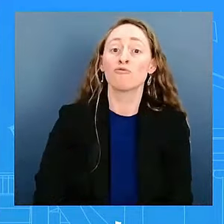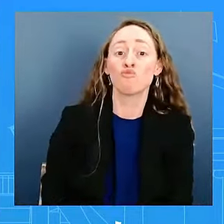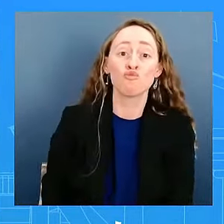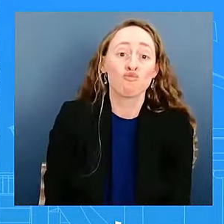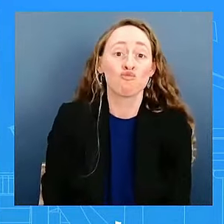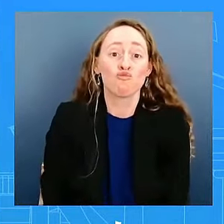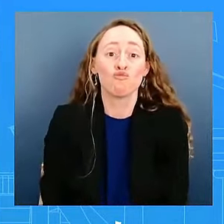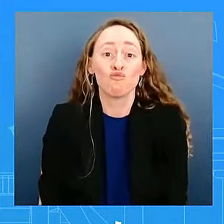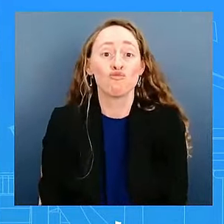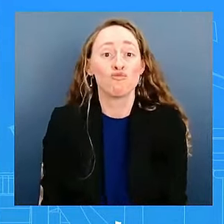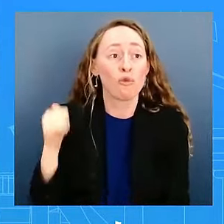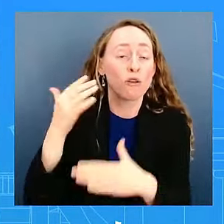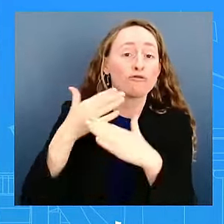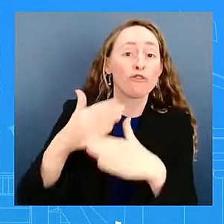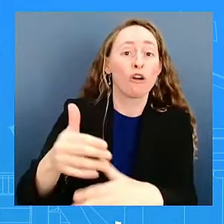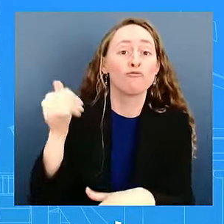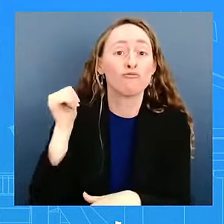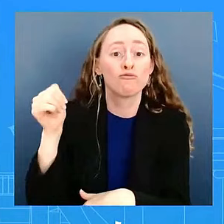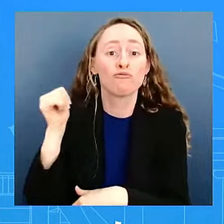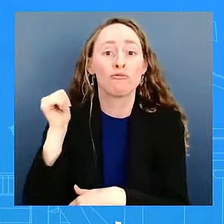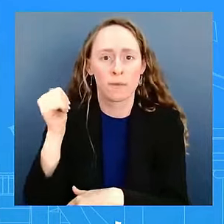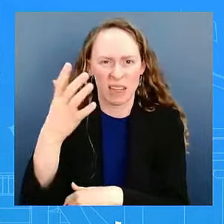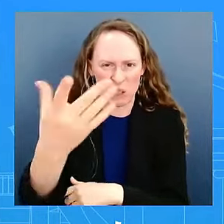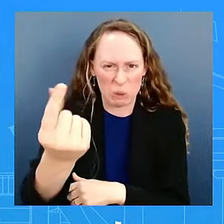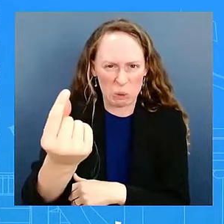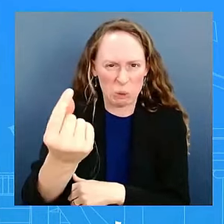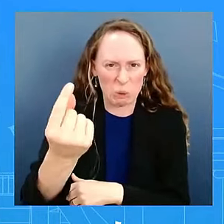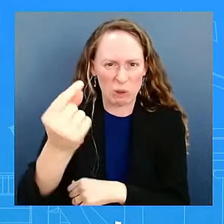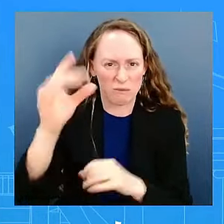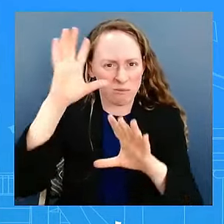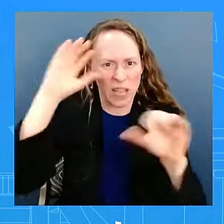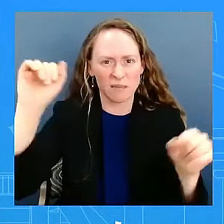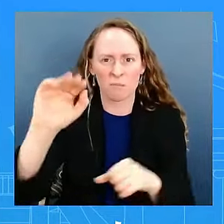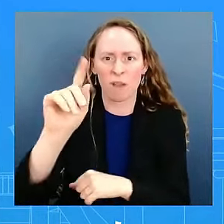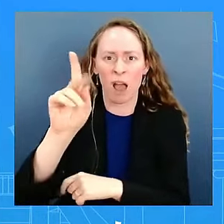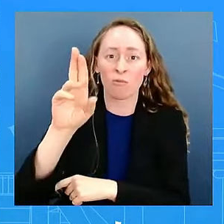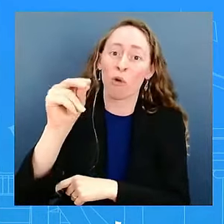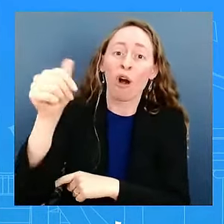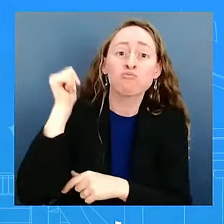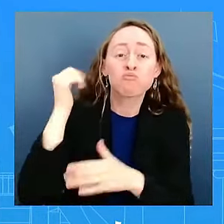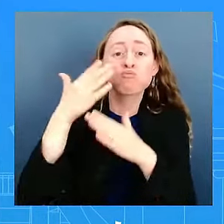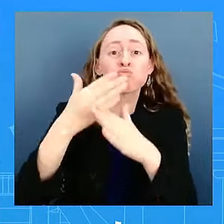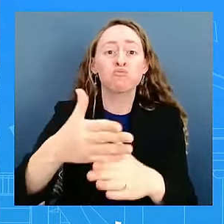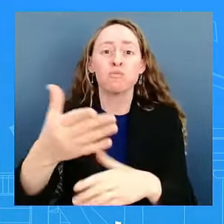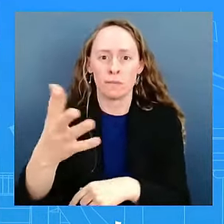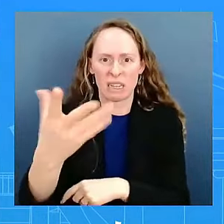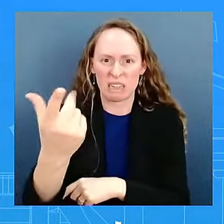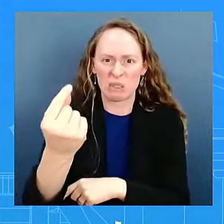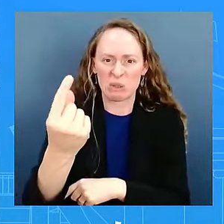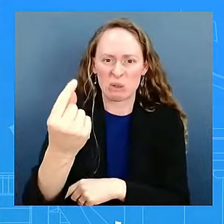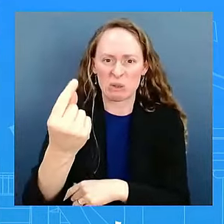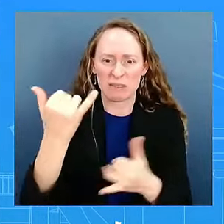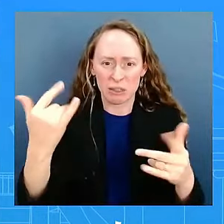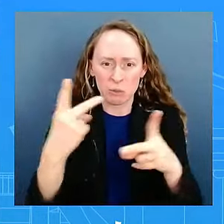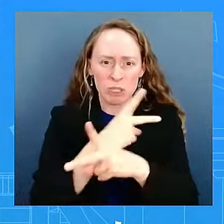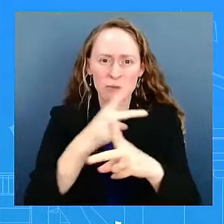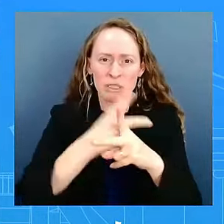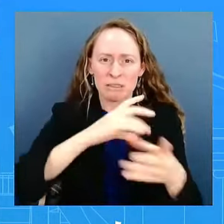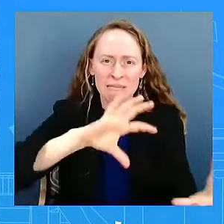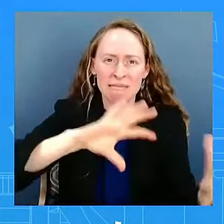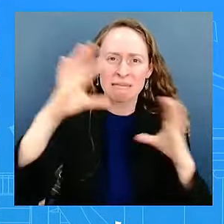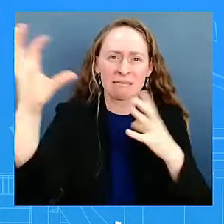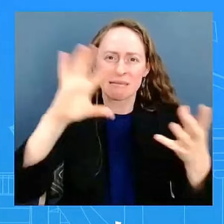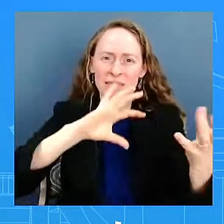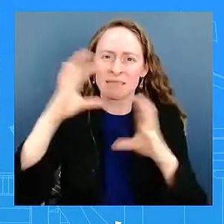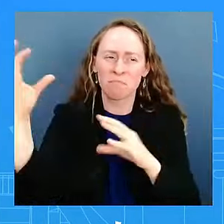release the data. On the opposite, as you were saying, there is violence now. They're persecuting people protesting against the results. So